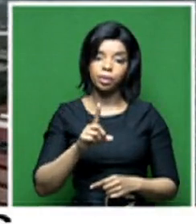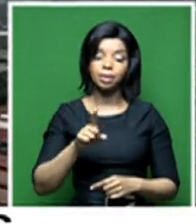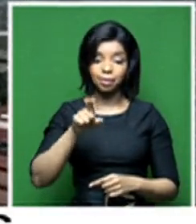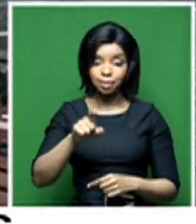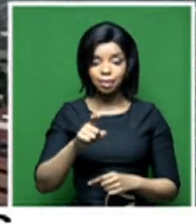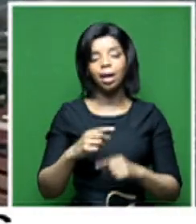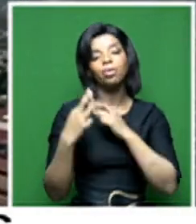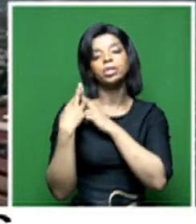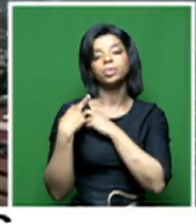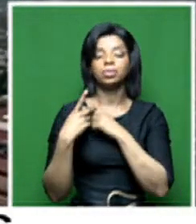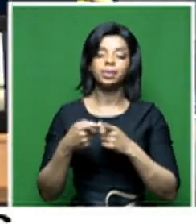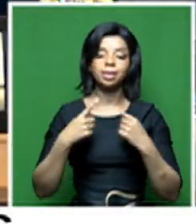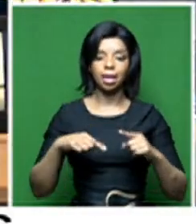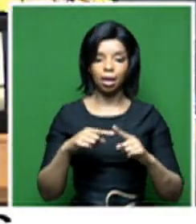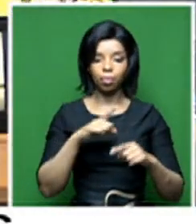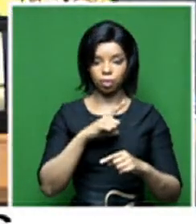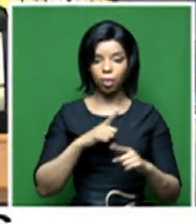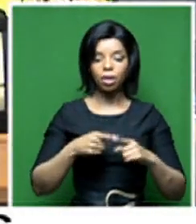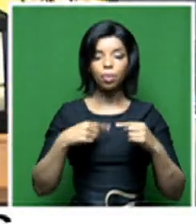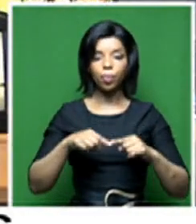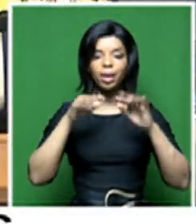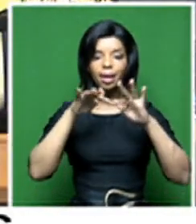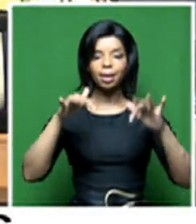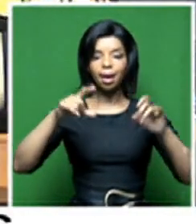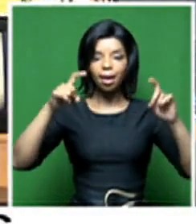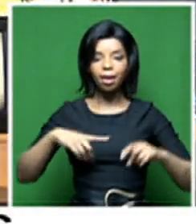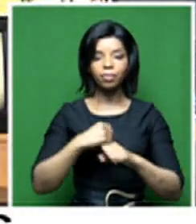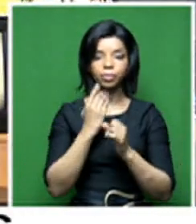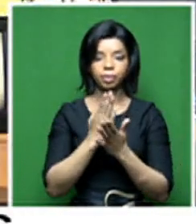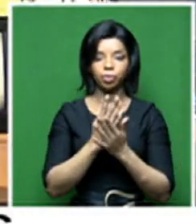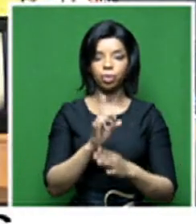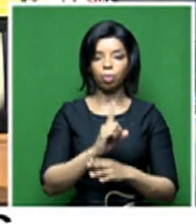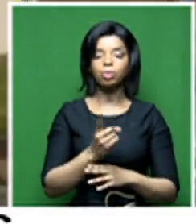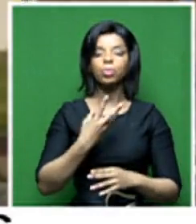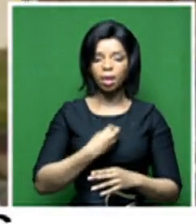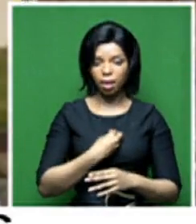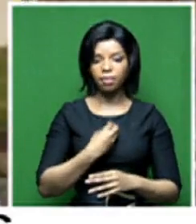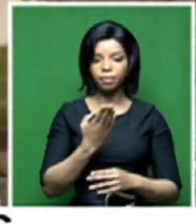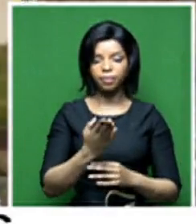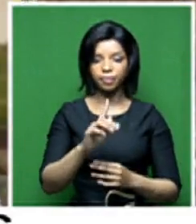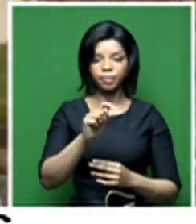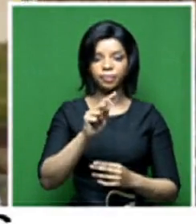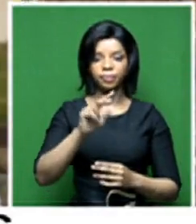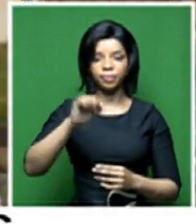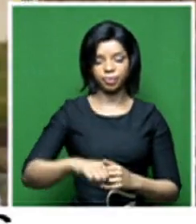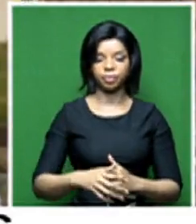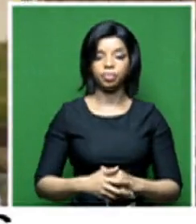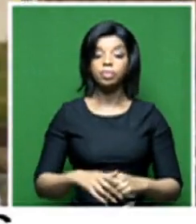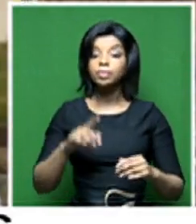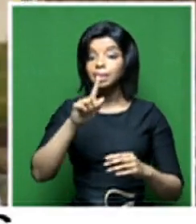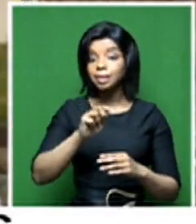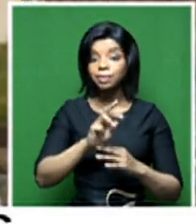as the public to ensure that we have a public broadcaster. And the TV license intervention